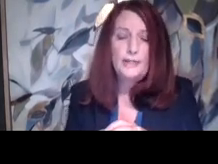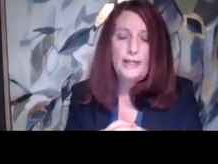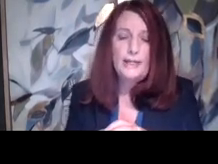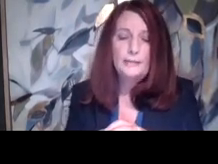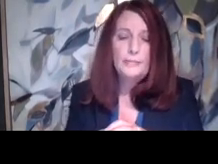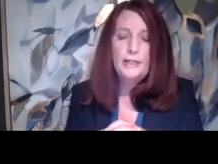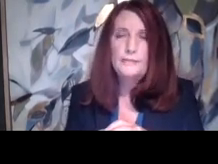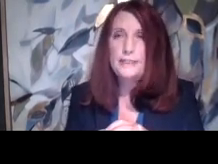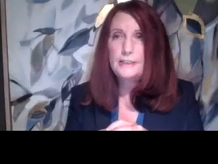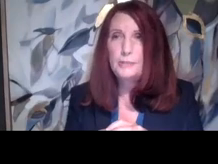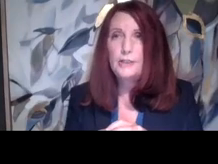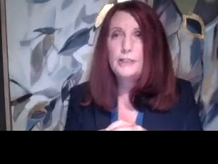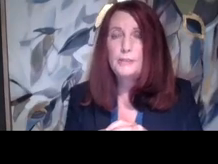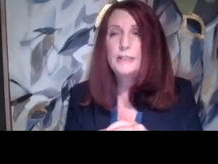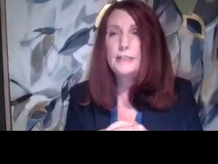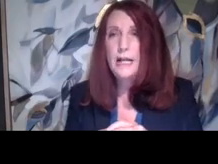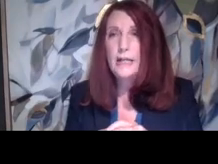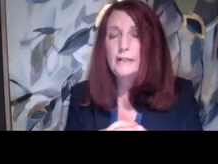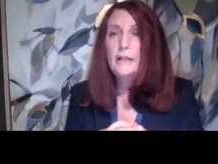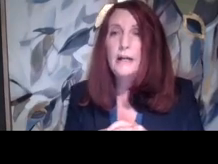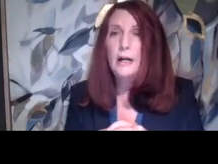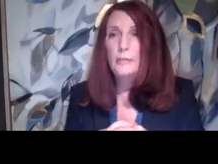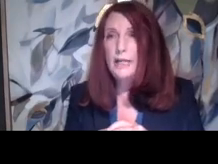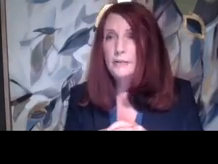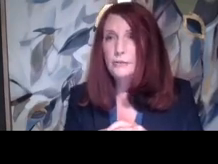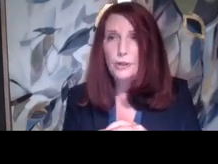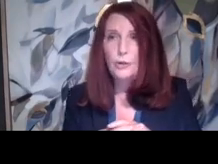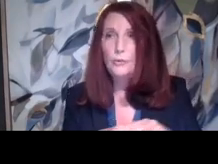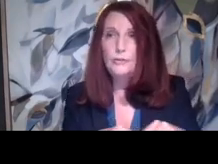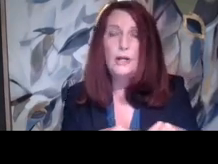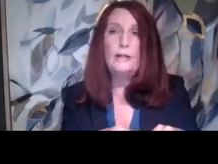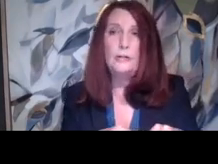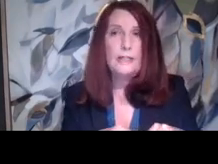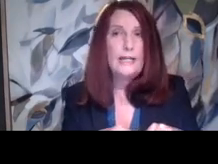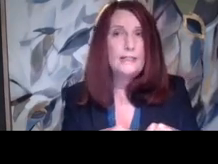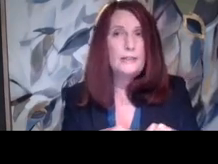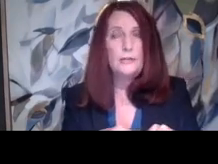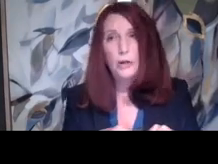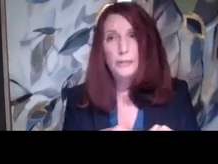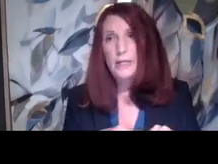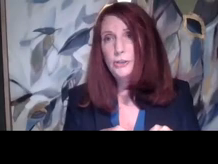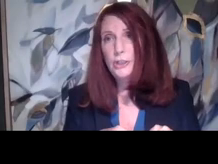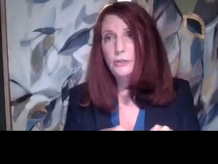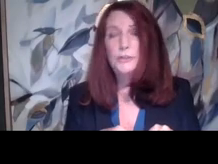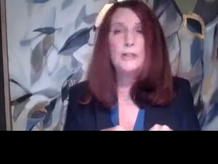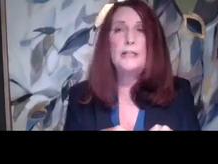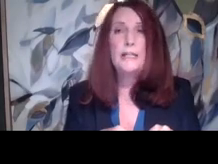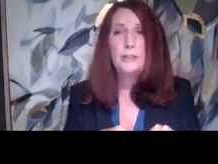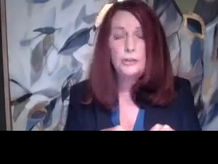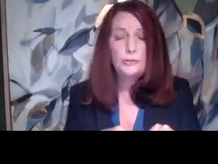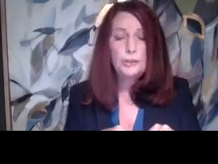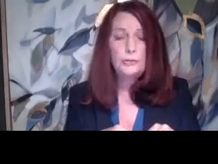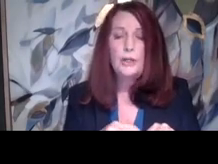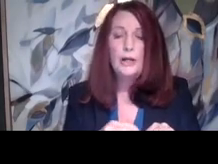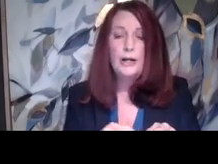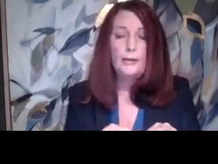Um, and because of his disability, he's being denied. Um, and there's no, they're not looking at, is there an accommodation or is there anything they